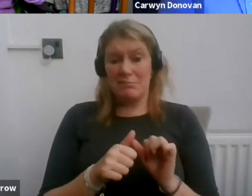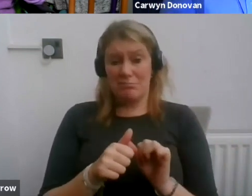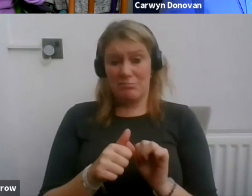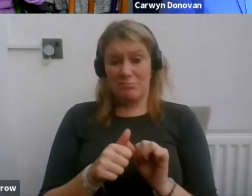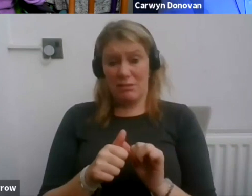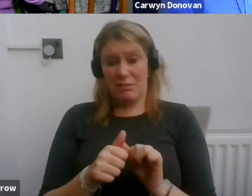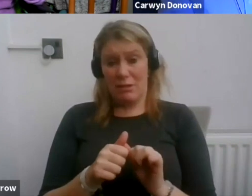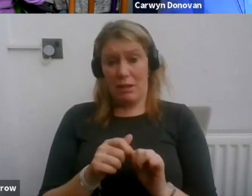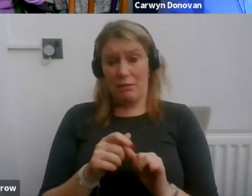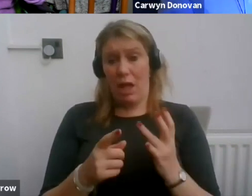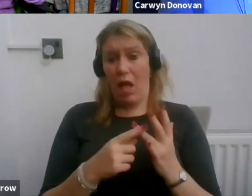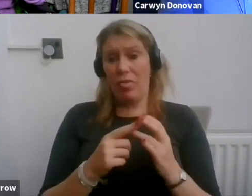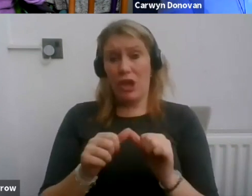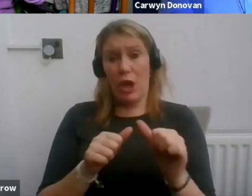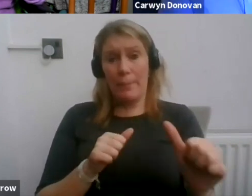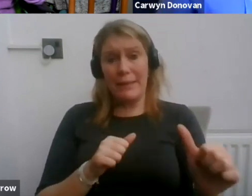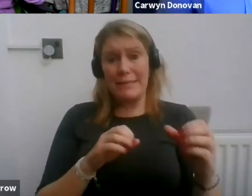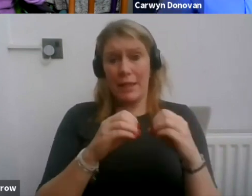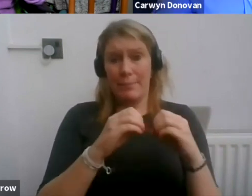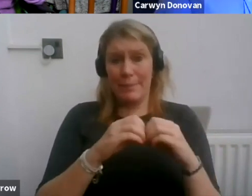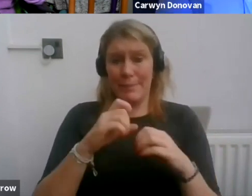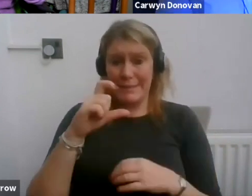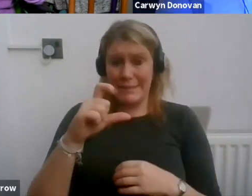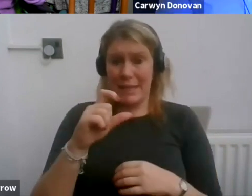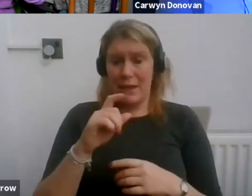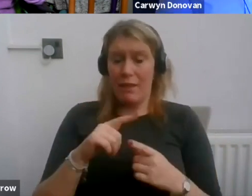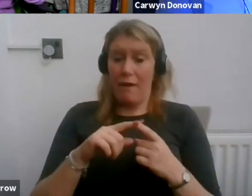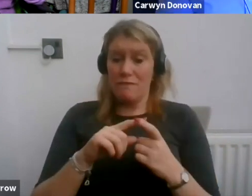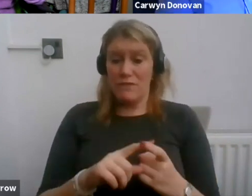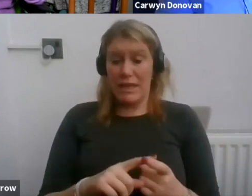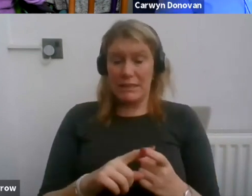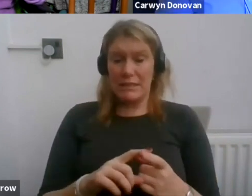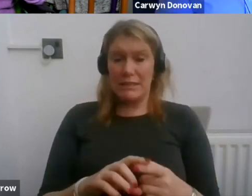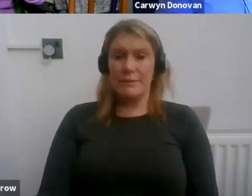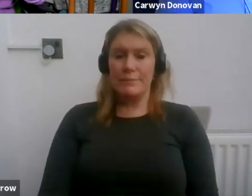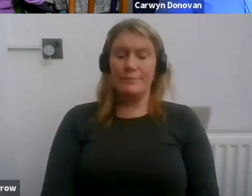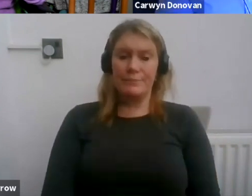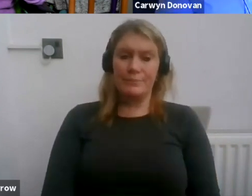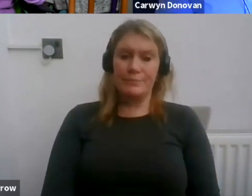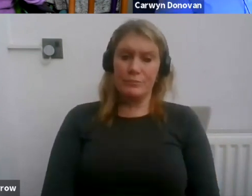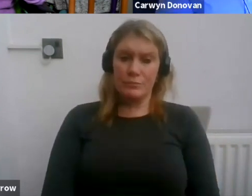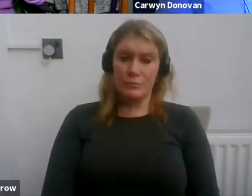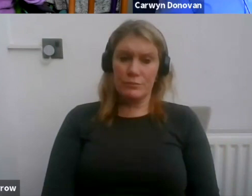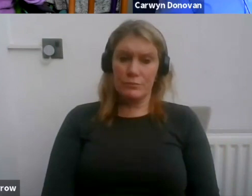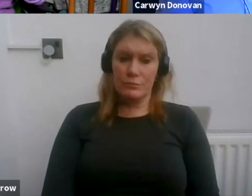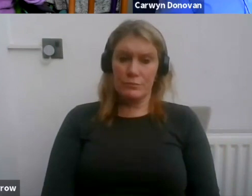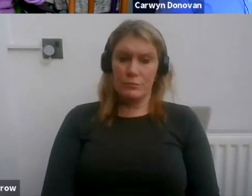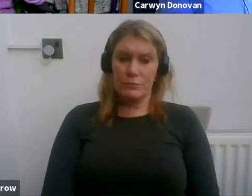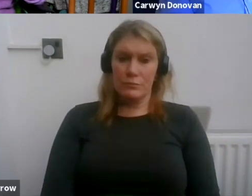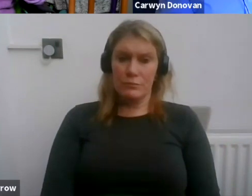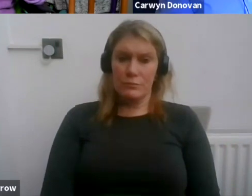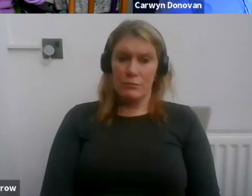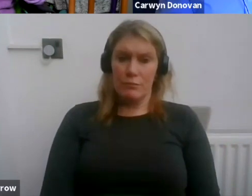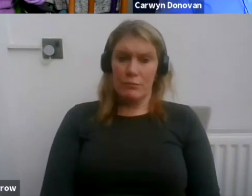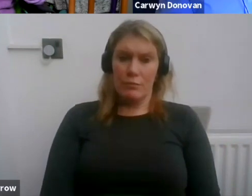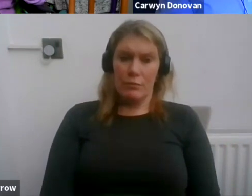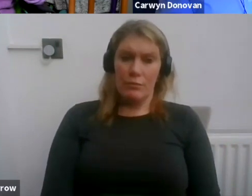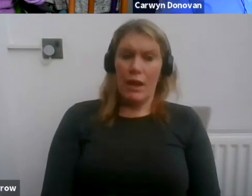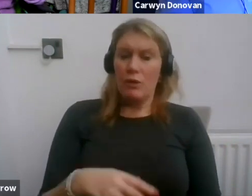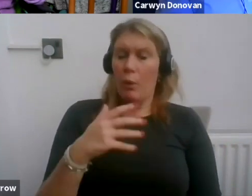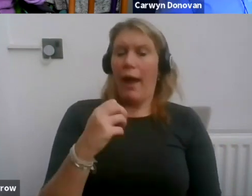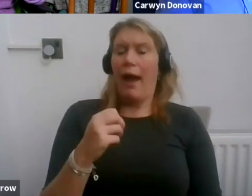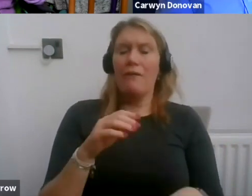such as the BBC which are fixed then if you will. They don't have that function to be able to act